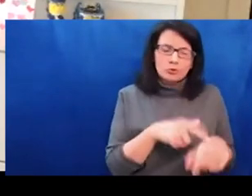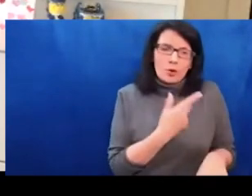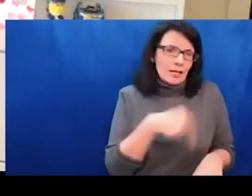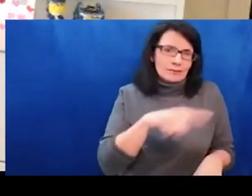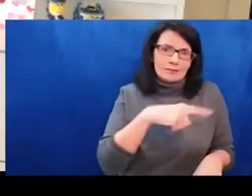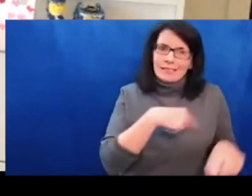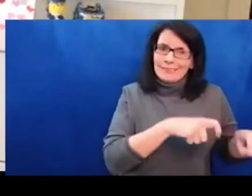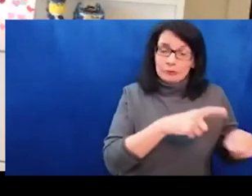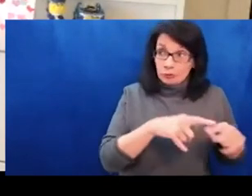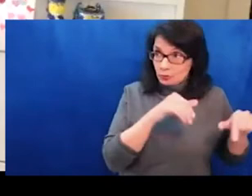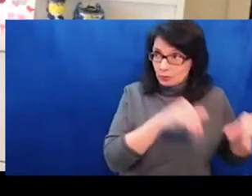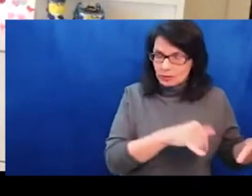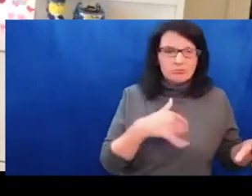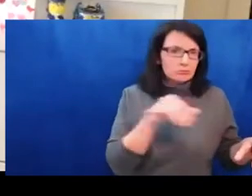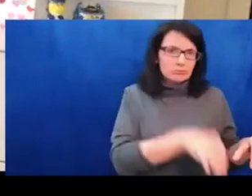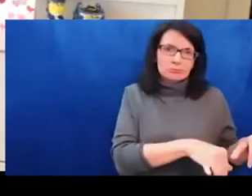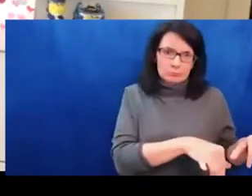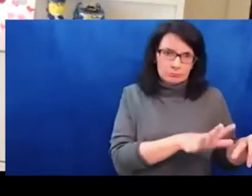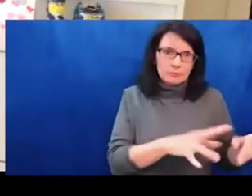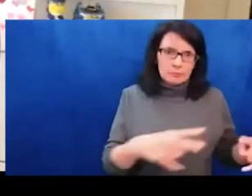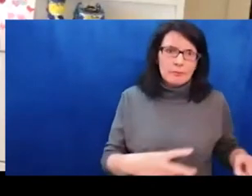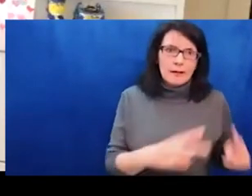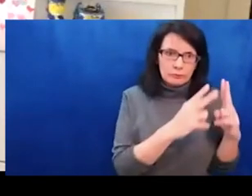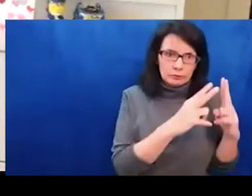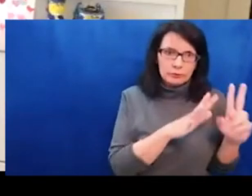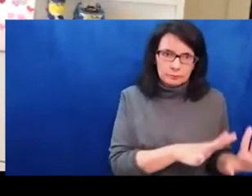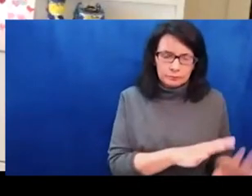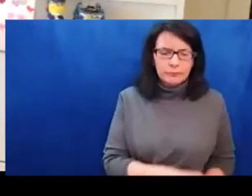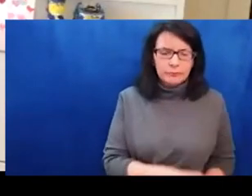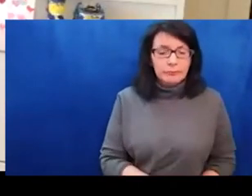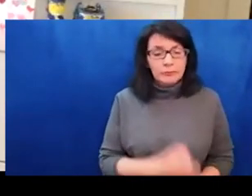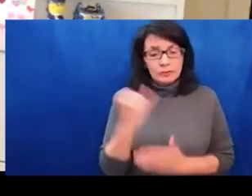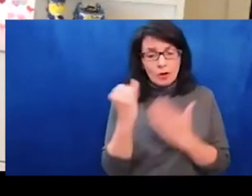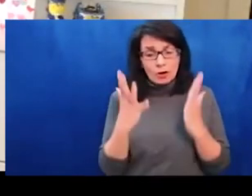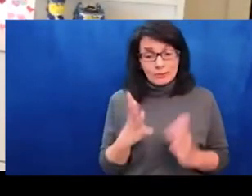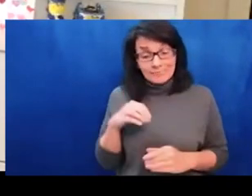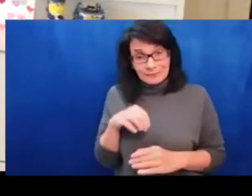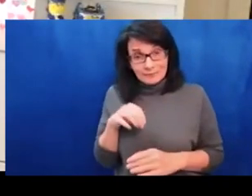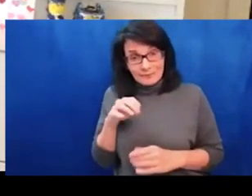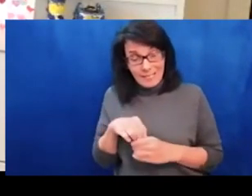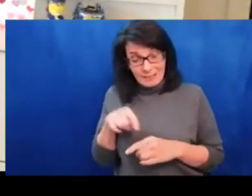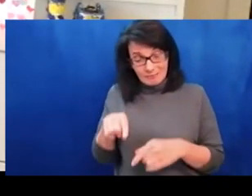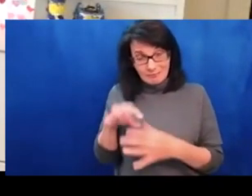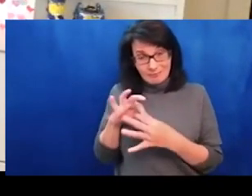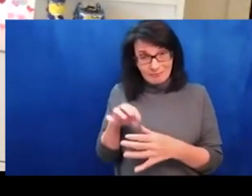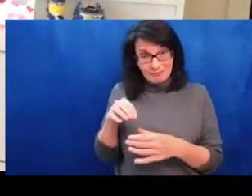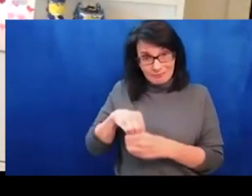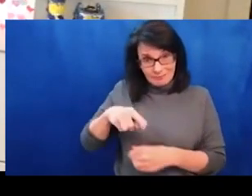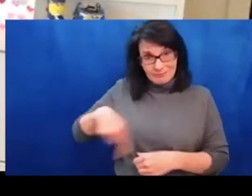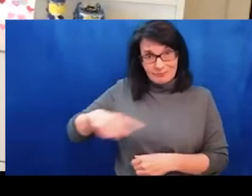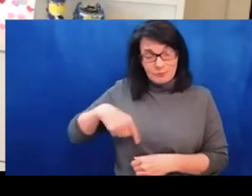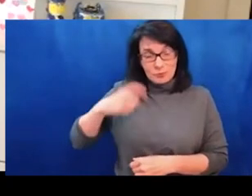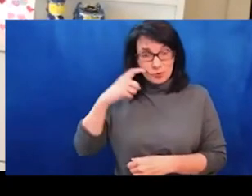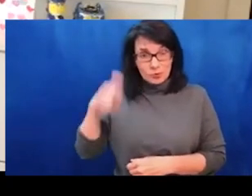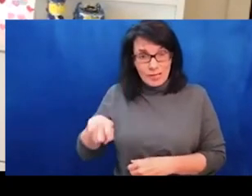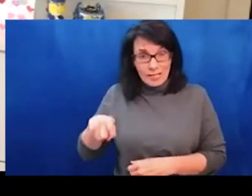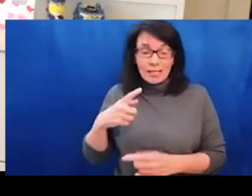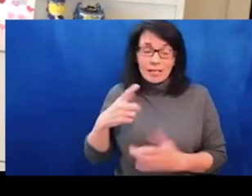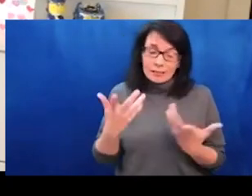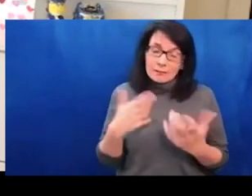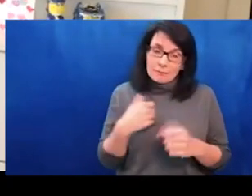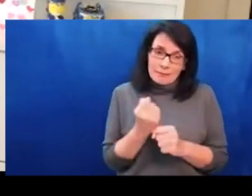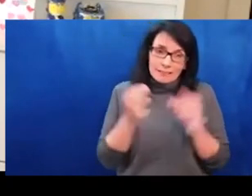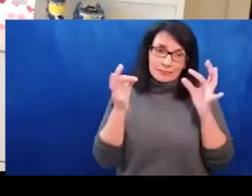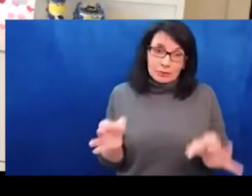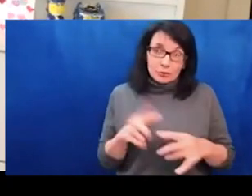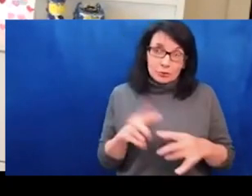dancers from the National Opera of Ukraine, like other artists, have decided to join the Ukrainian Armed Forces. At the same time, other